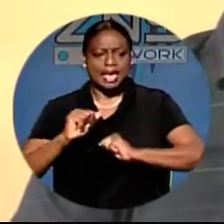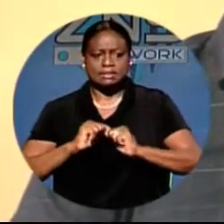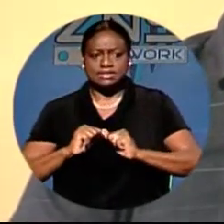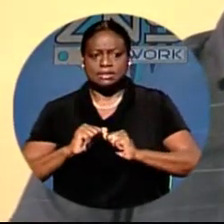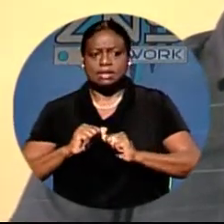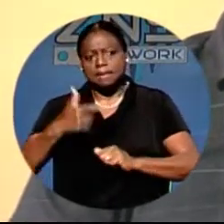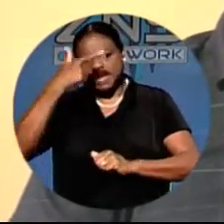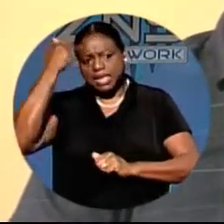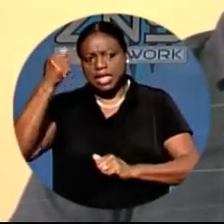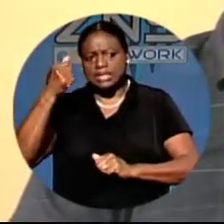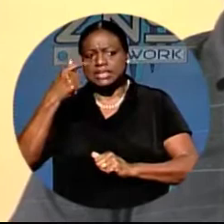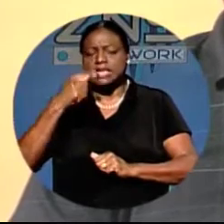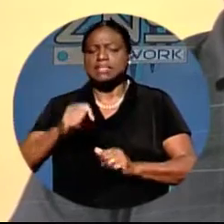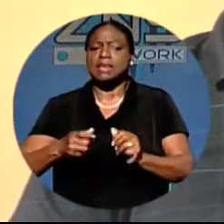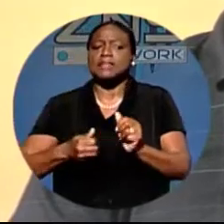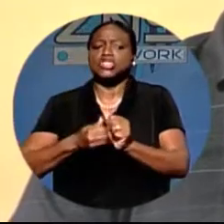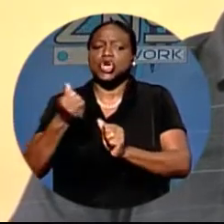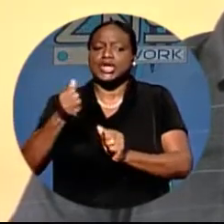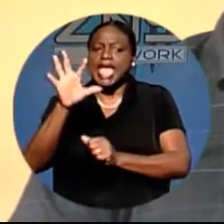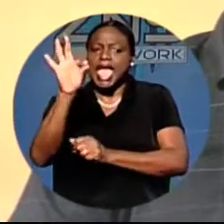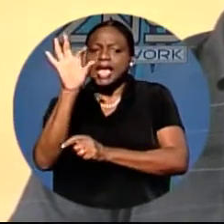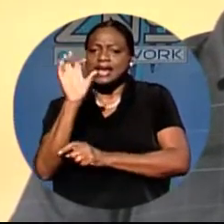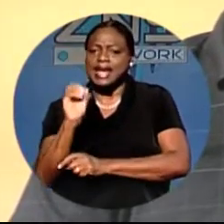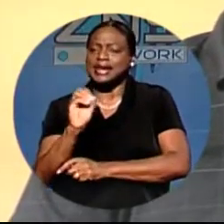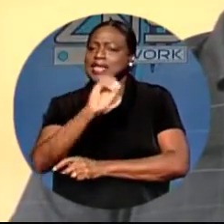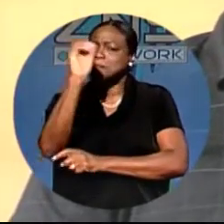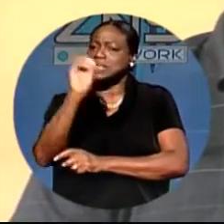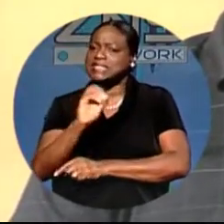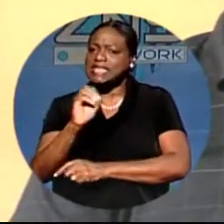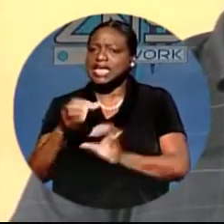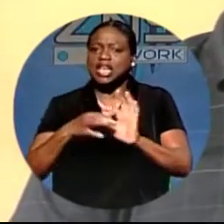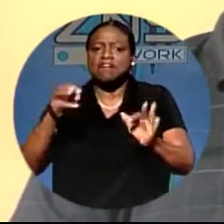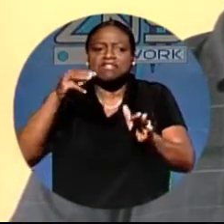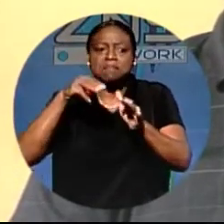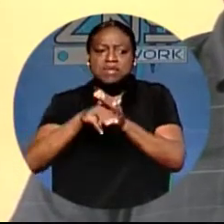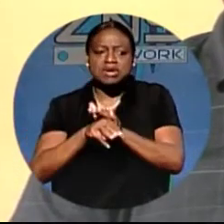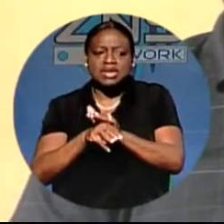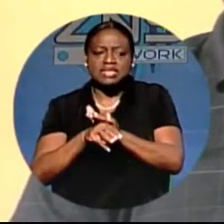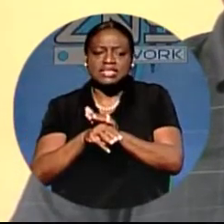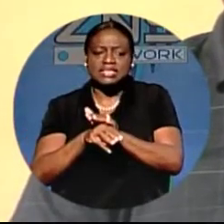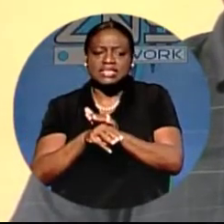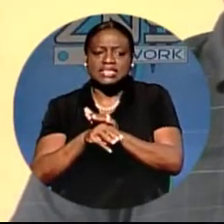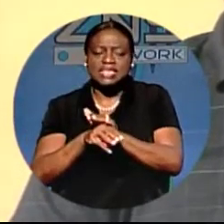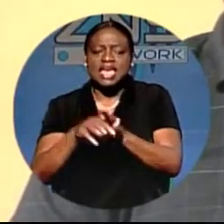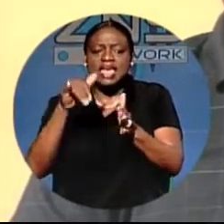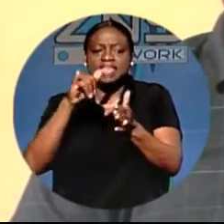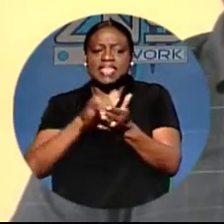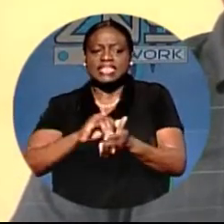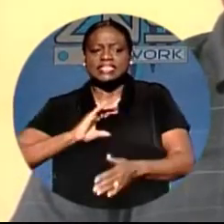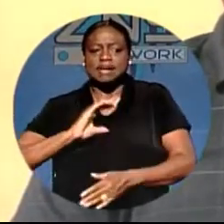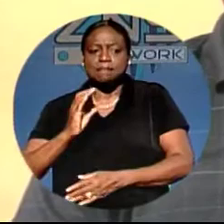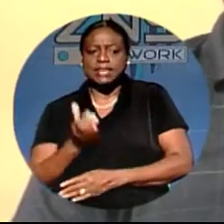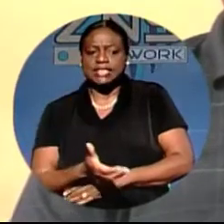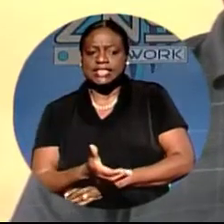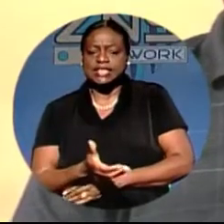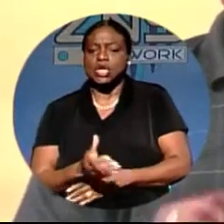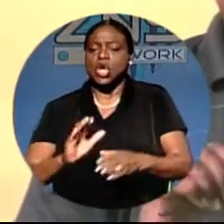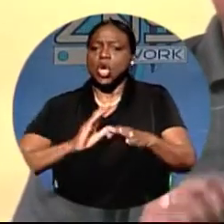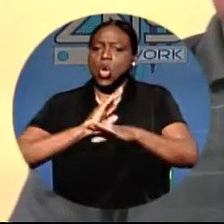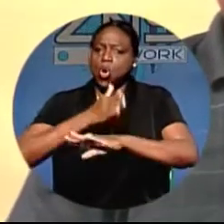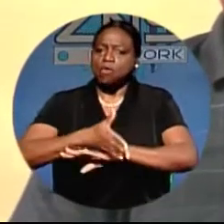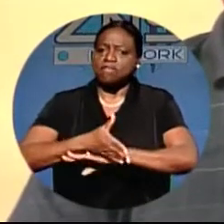majority, close to 90%, of the murders that have been committed over the last several months